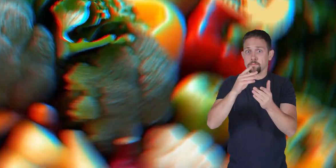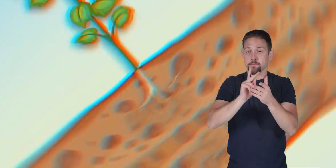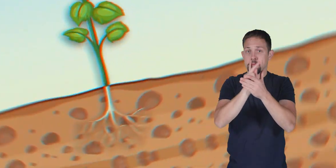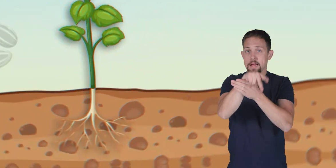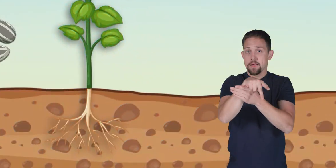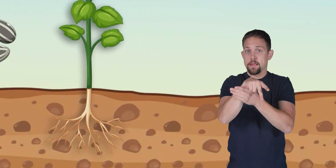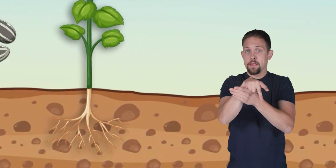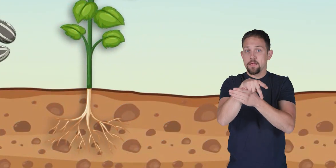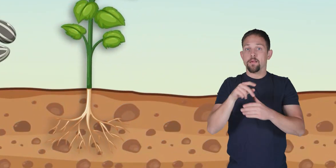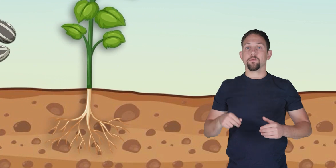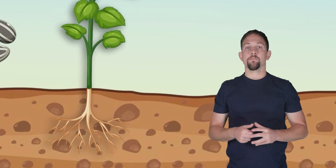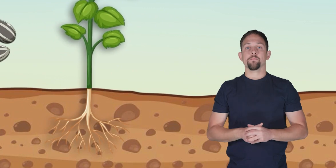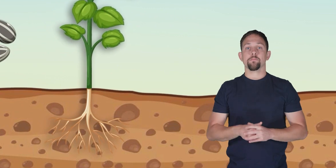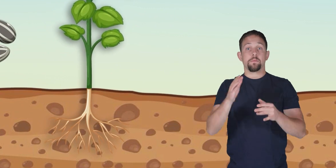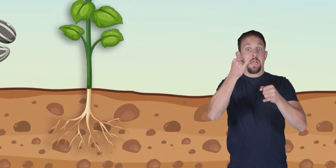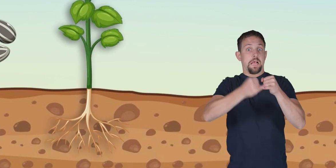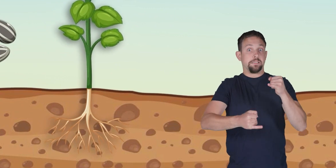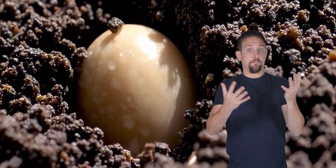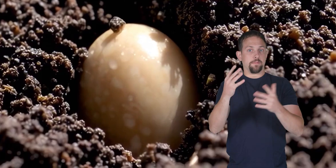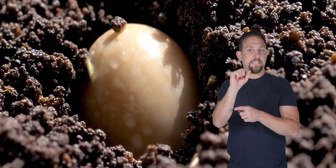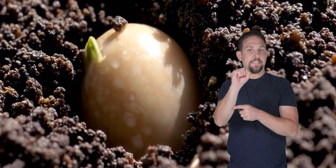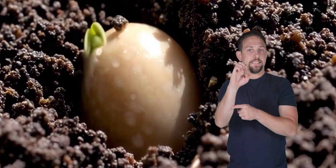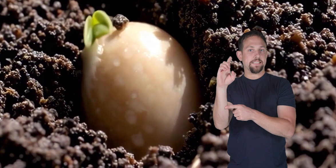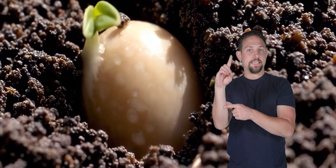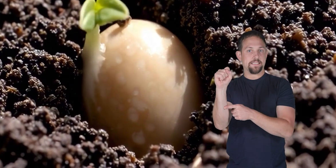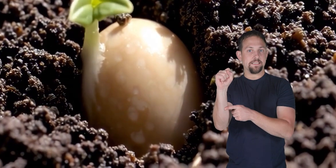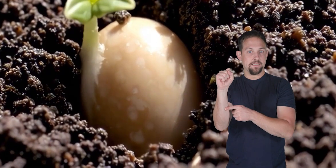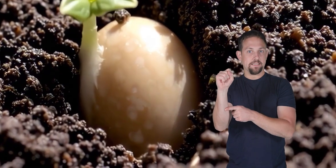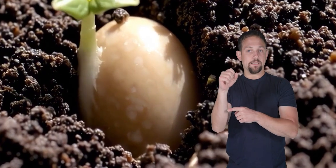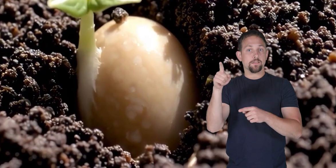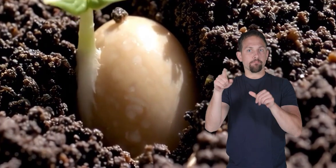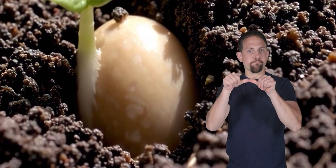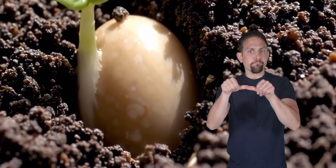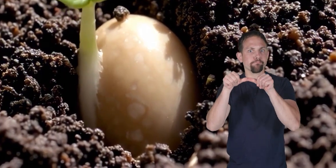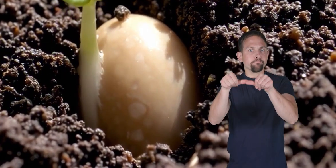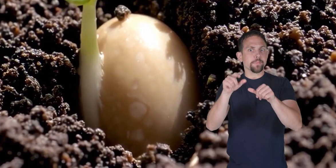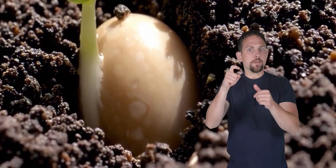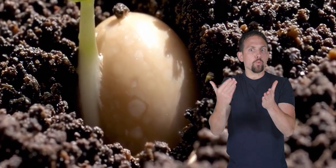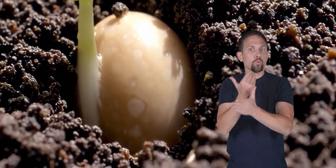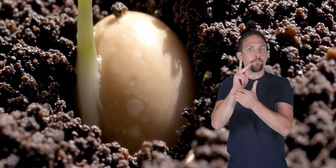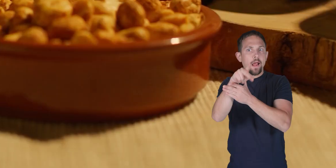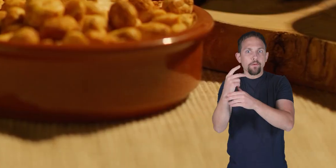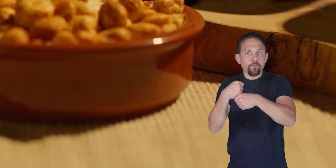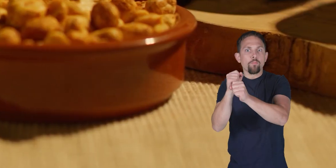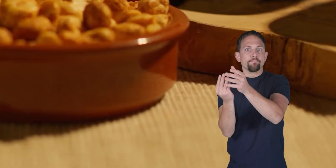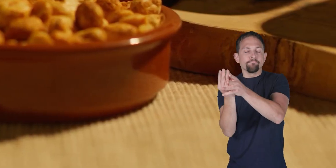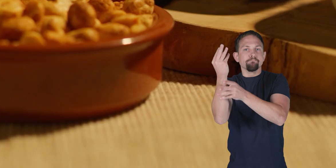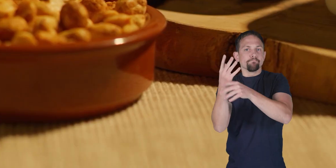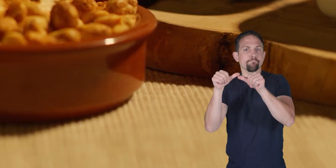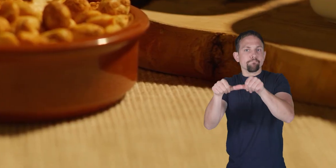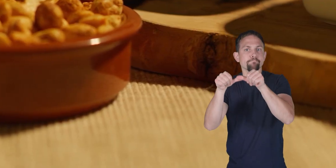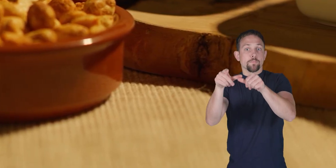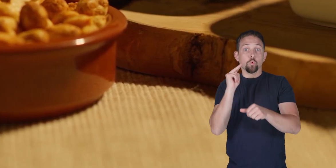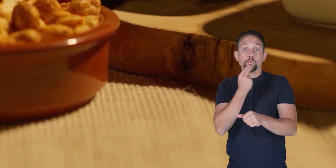last up are the seeds they contain all that is needed for a new plant to form the nutrients